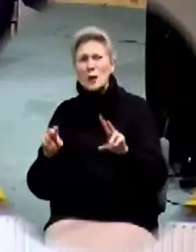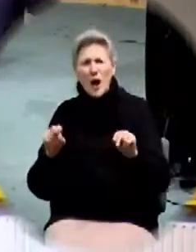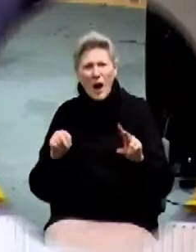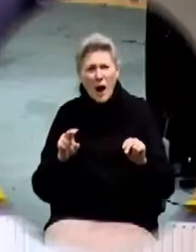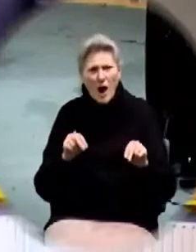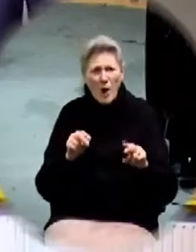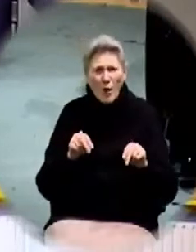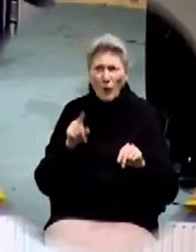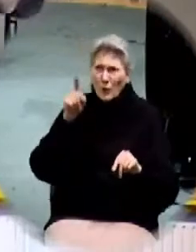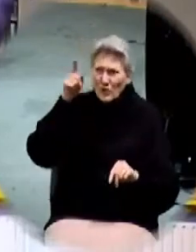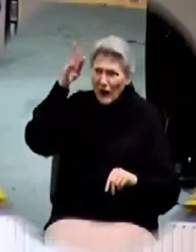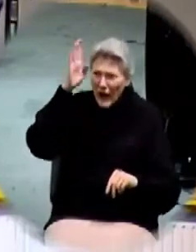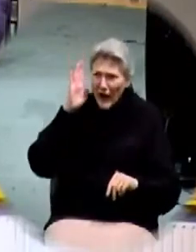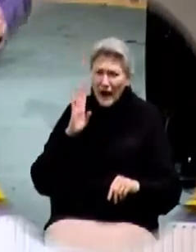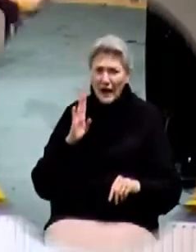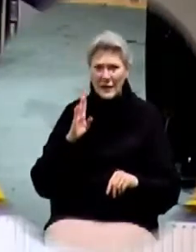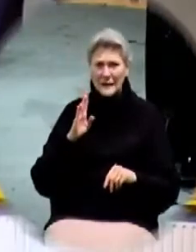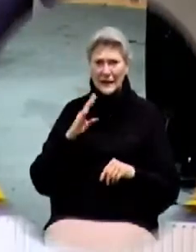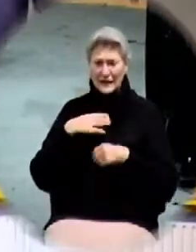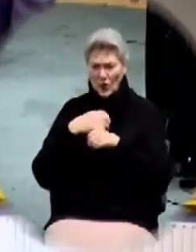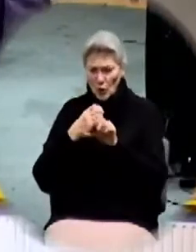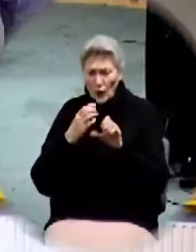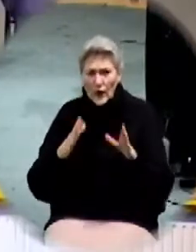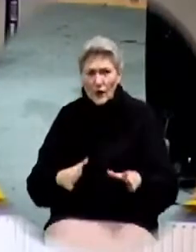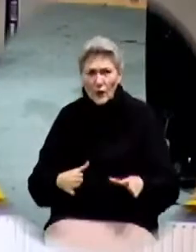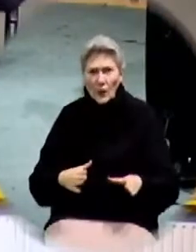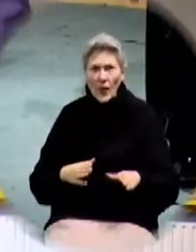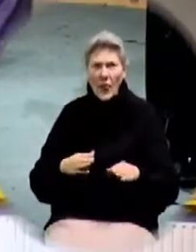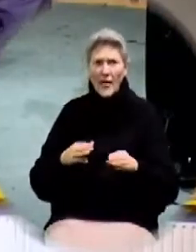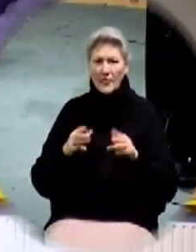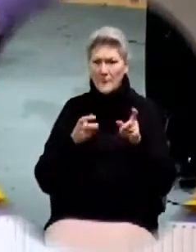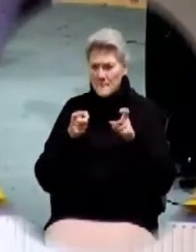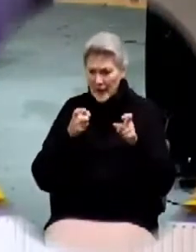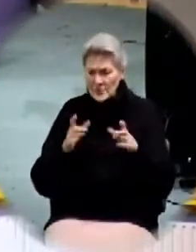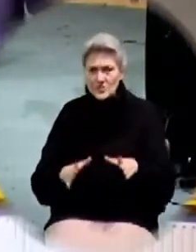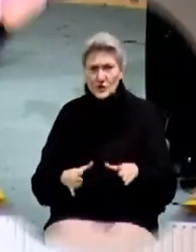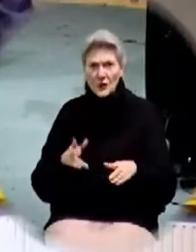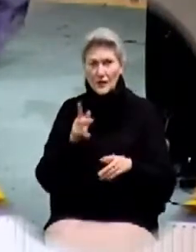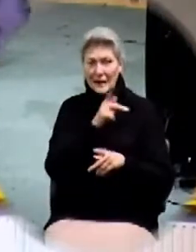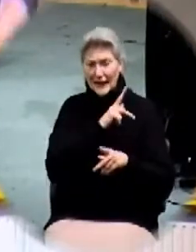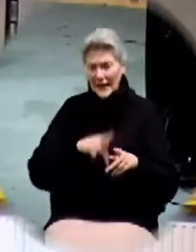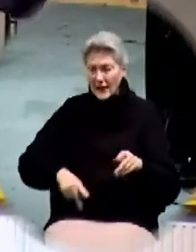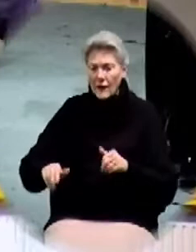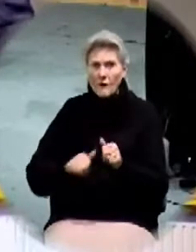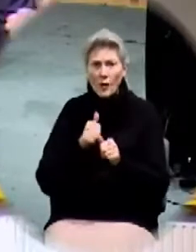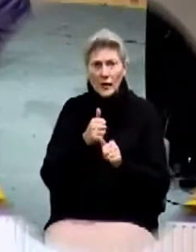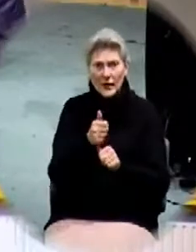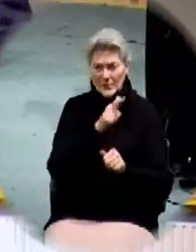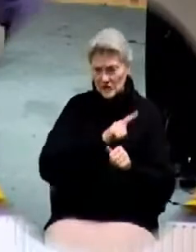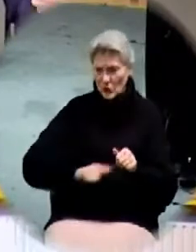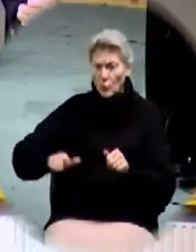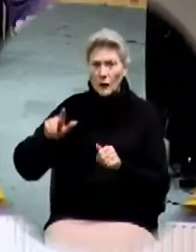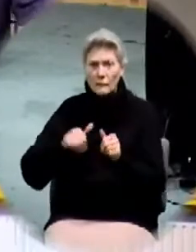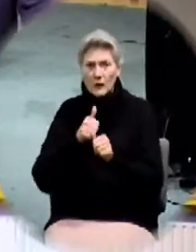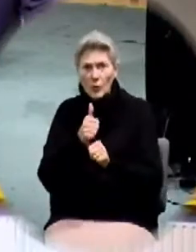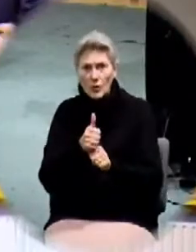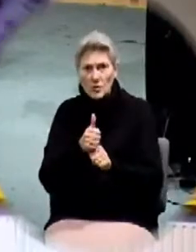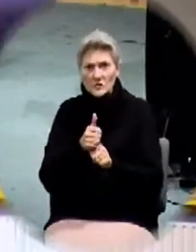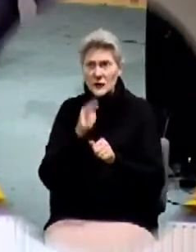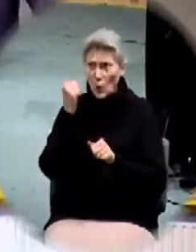creator of all things, the God of all gods, the Lord of all lords, the King of all kings, the sovereign one, the only one.